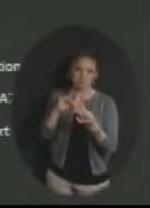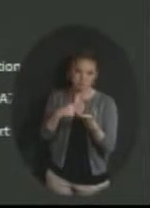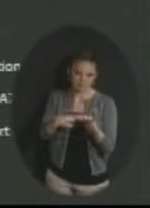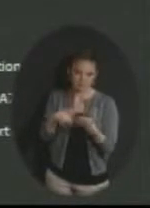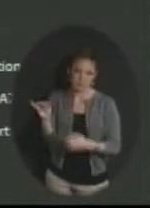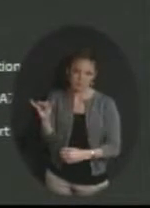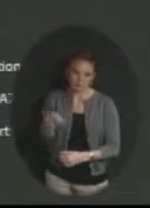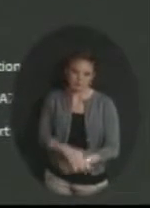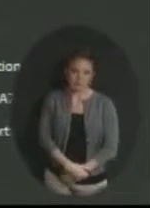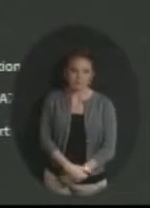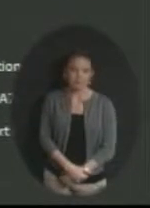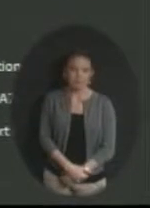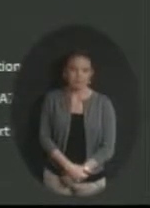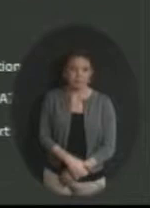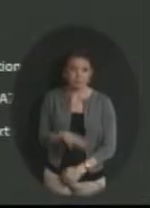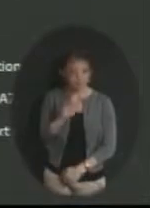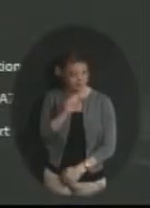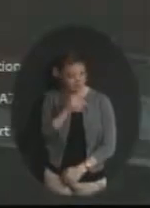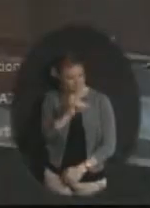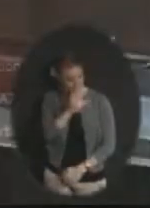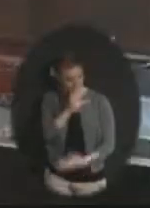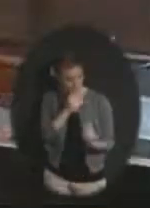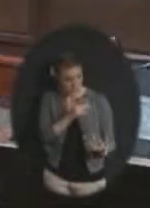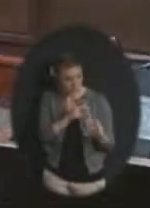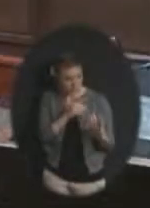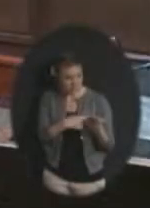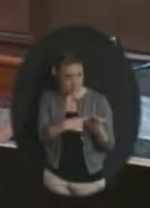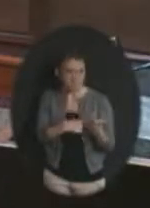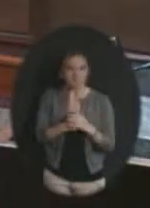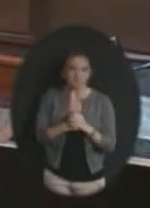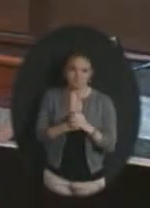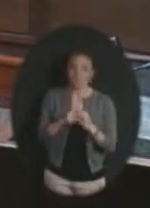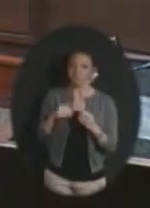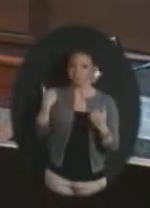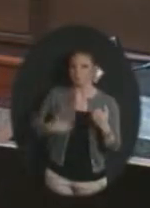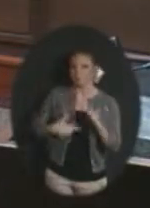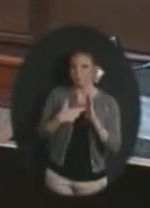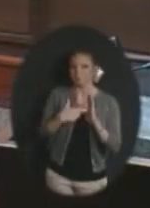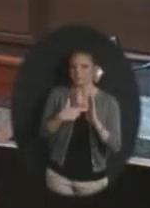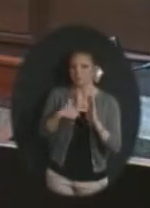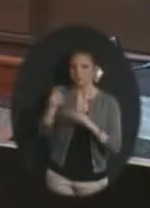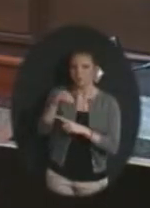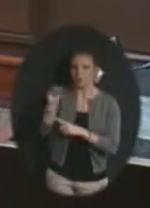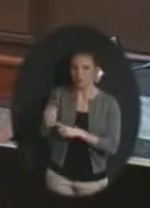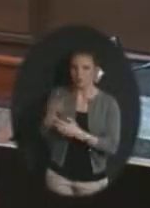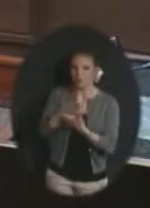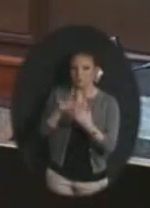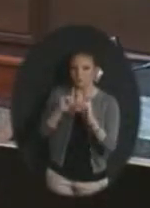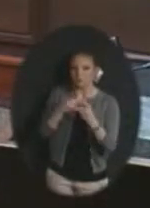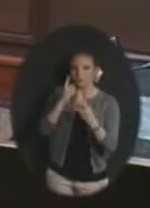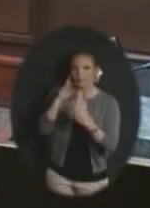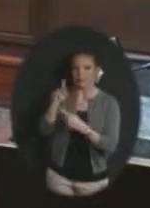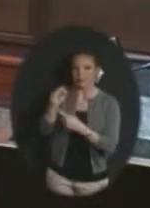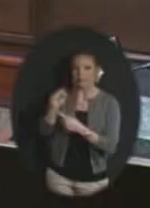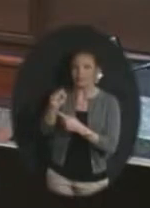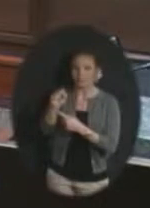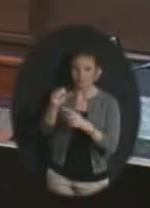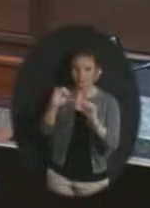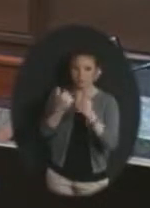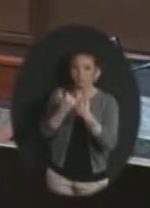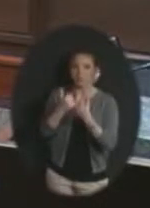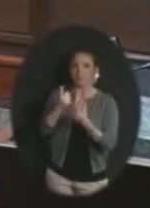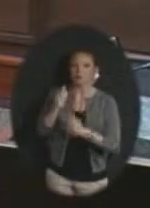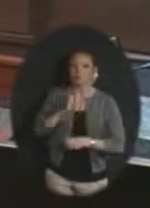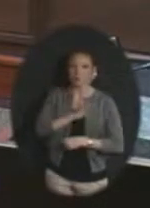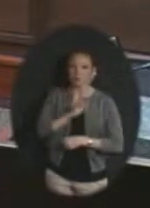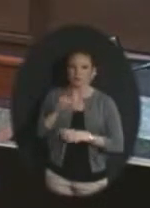all right then Ms. Ashley you may go first since I represent the Olathe district on the Kansas Association of School Boards Board of